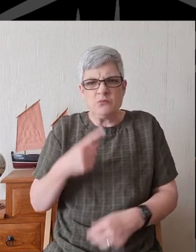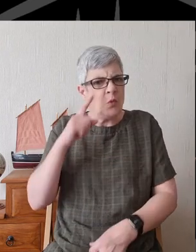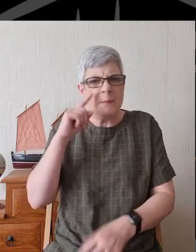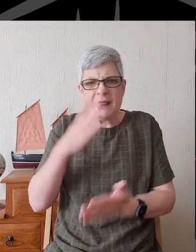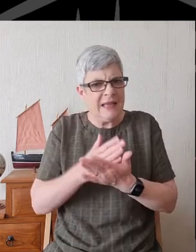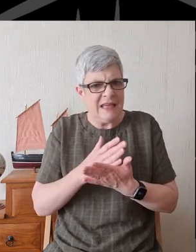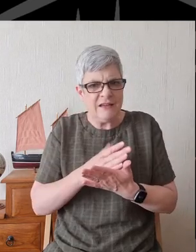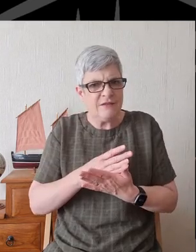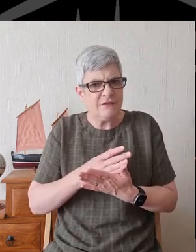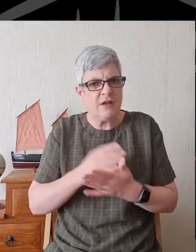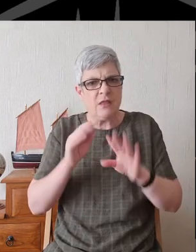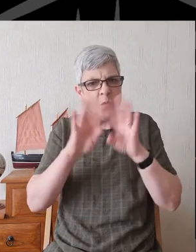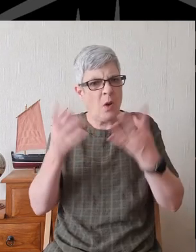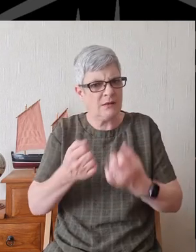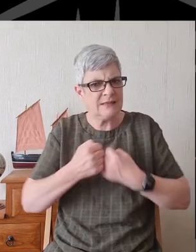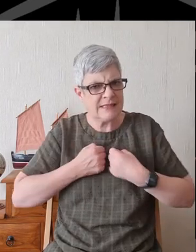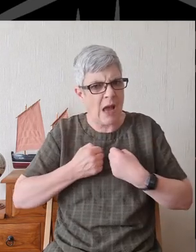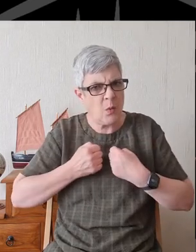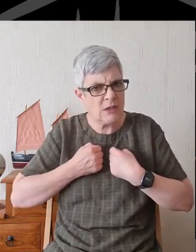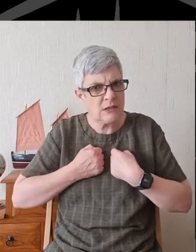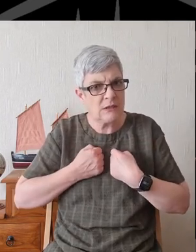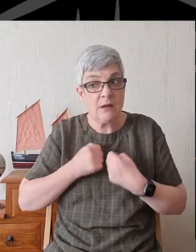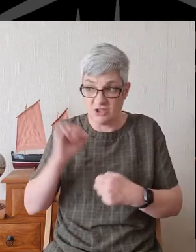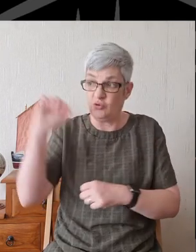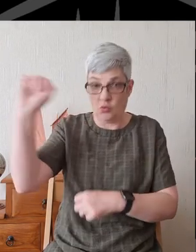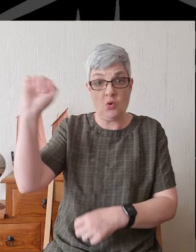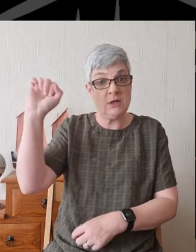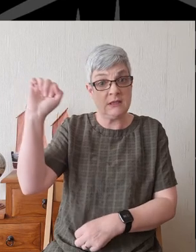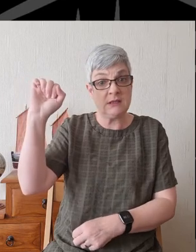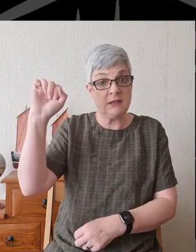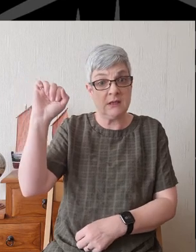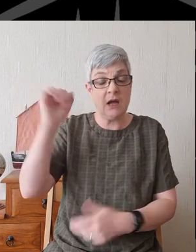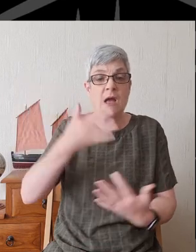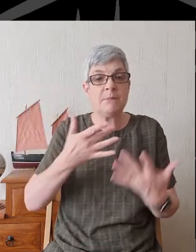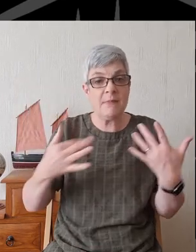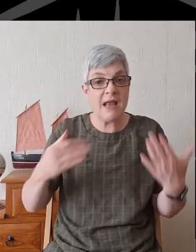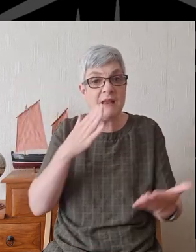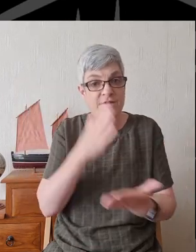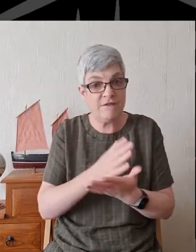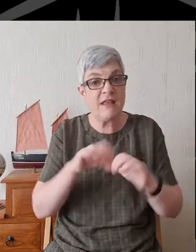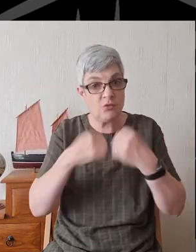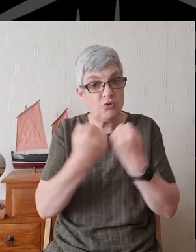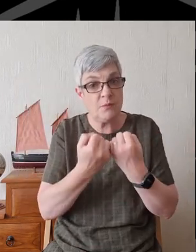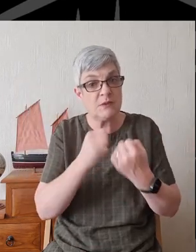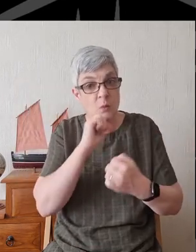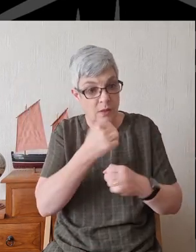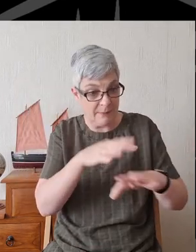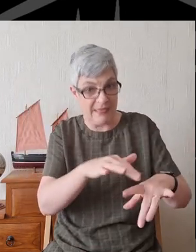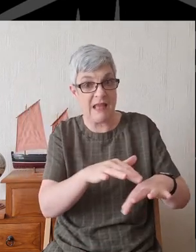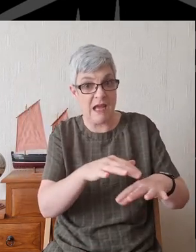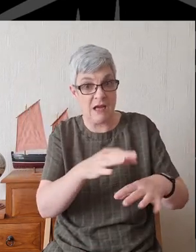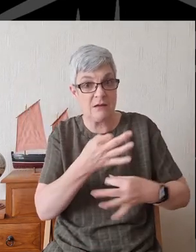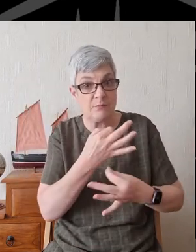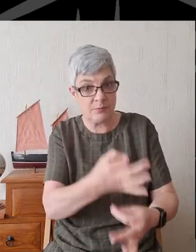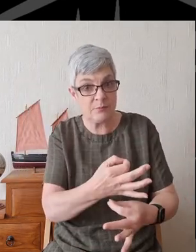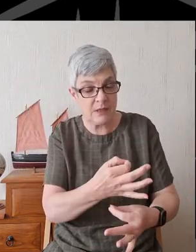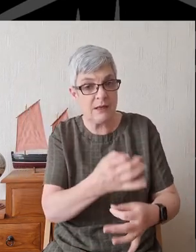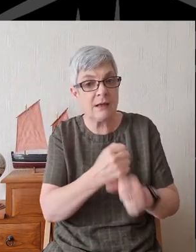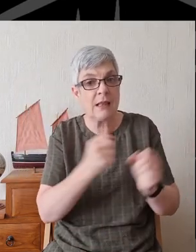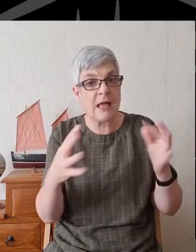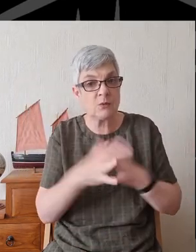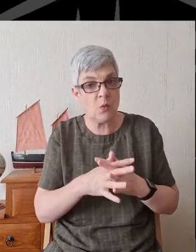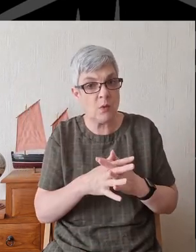And many faith groups Will be represented Among the delegates In Glasgow We pray for that